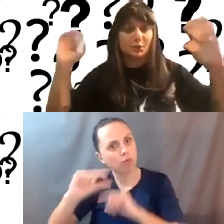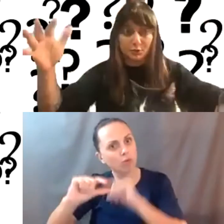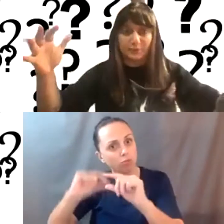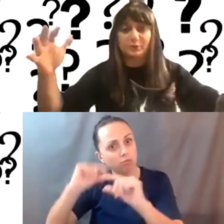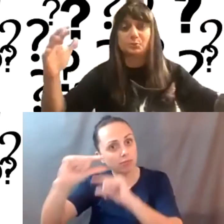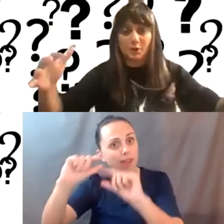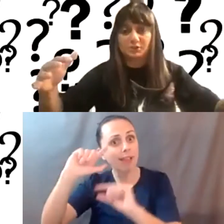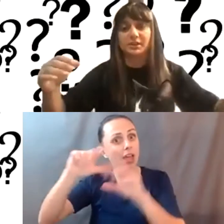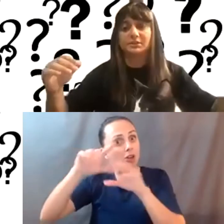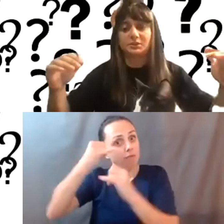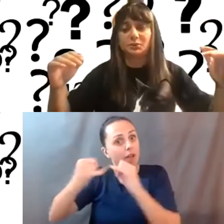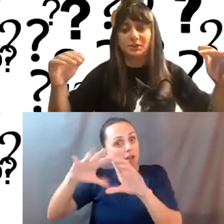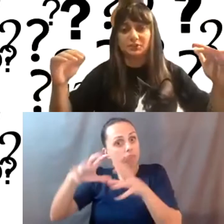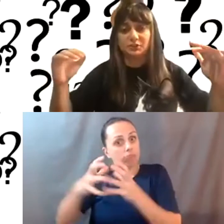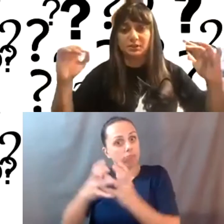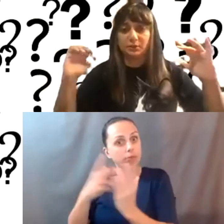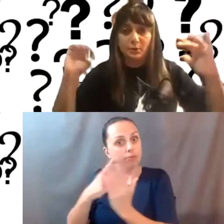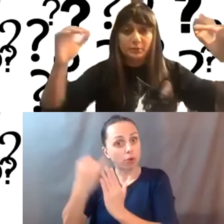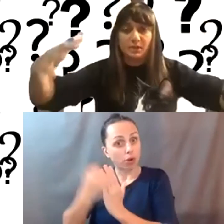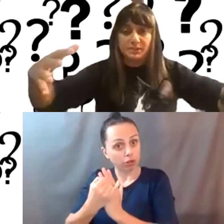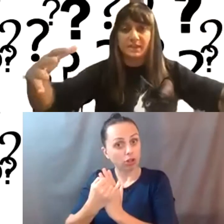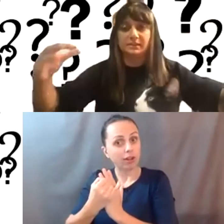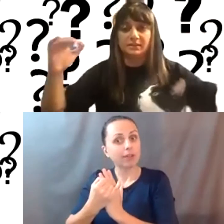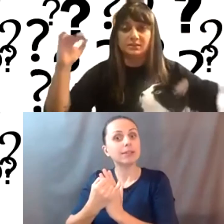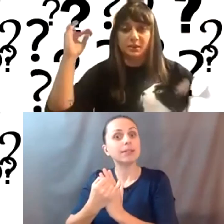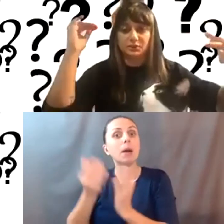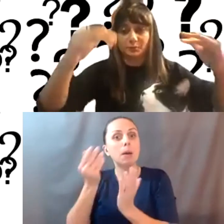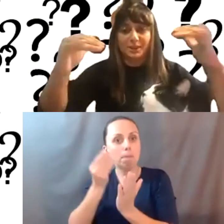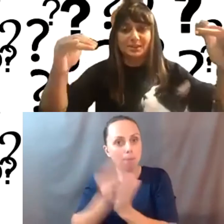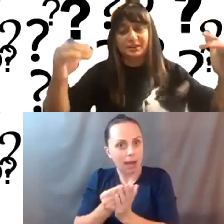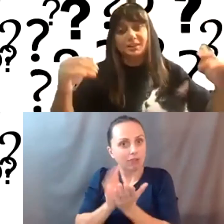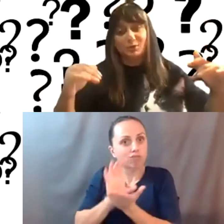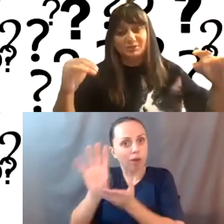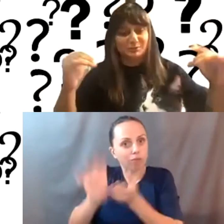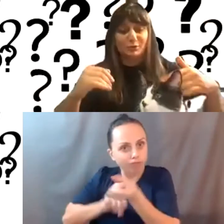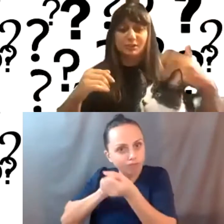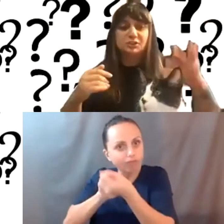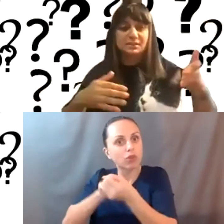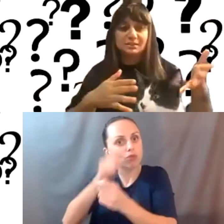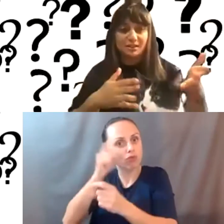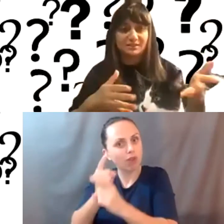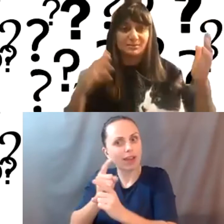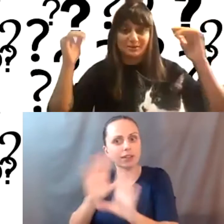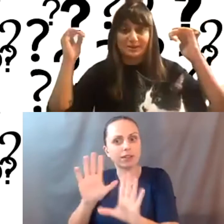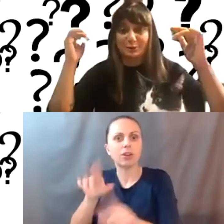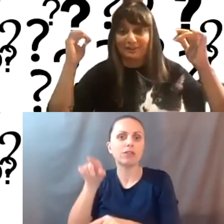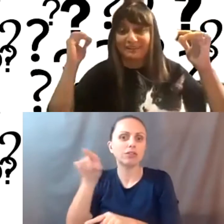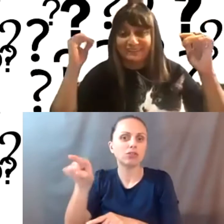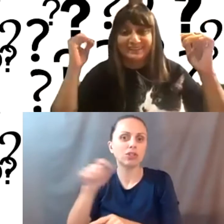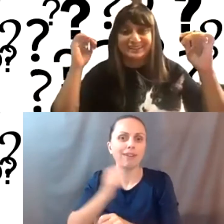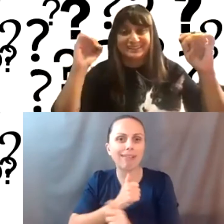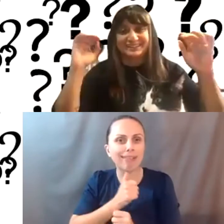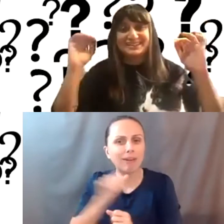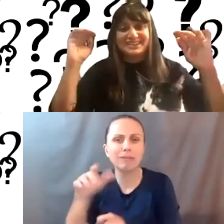like final project, you can actually throw the money at it and it's going to the right. Oh, I'm so sorry. She loves to be on camera.